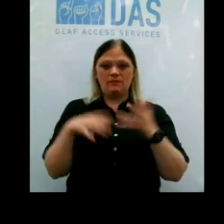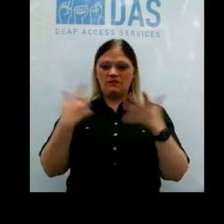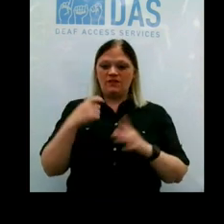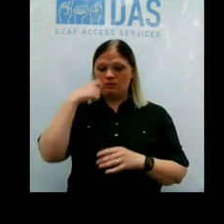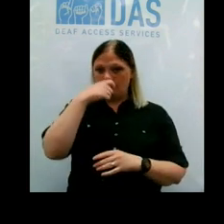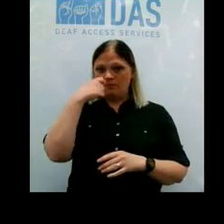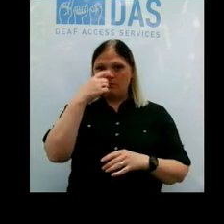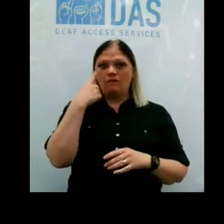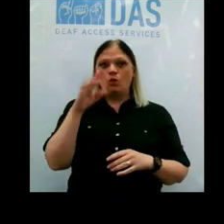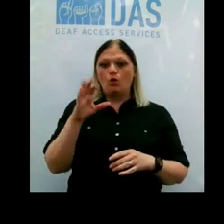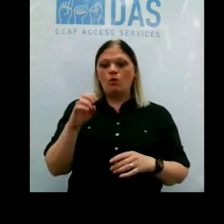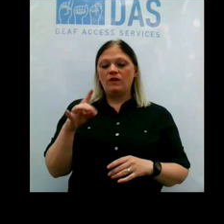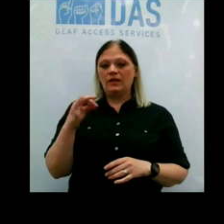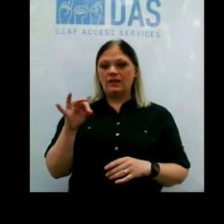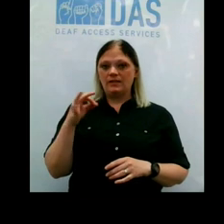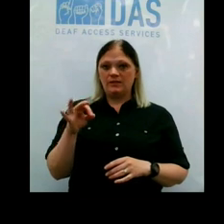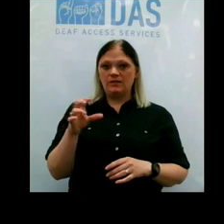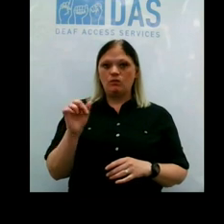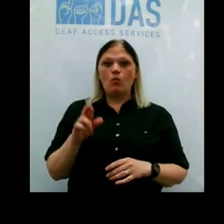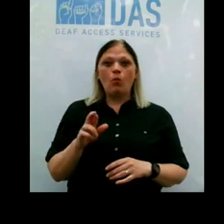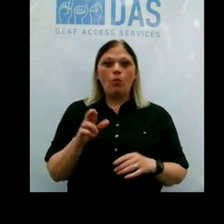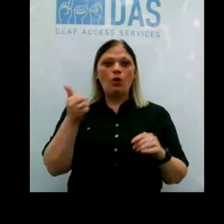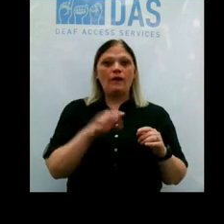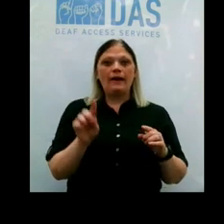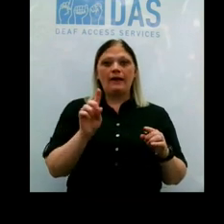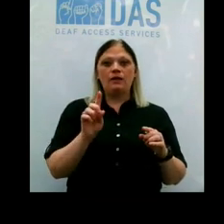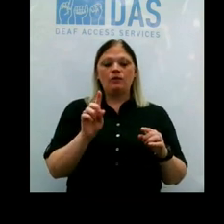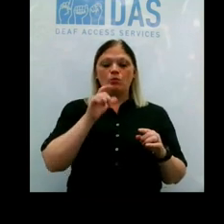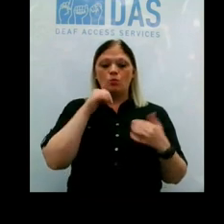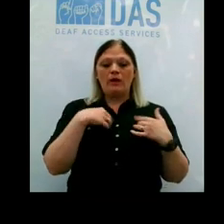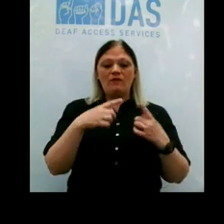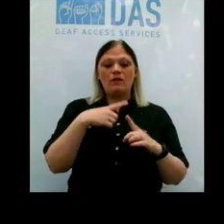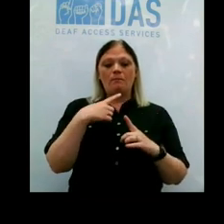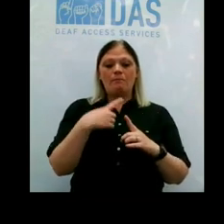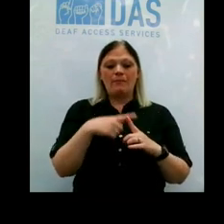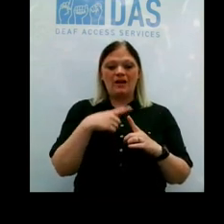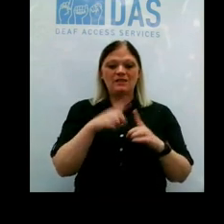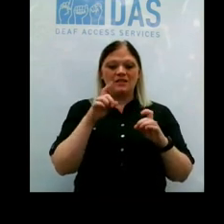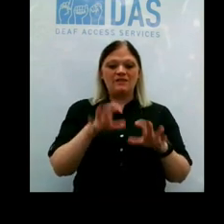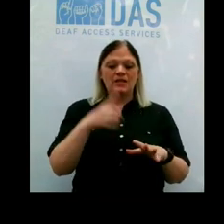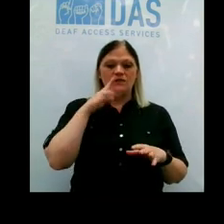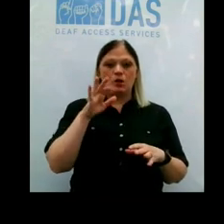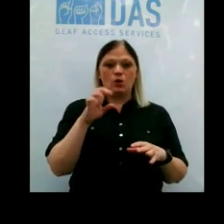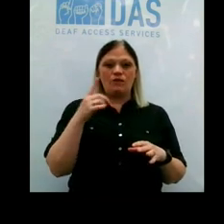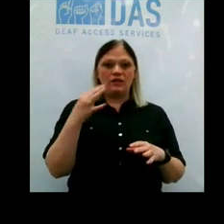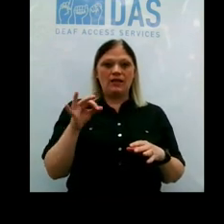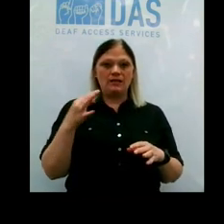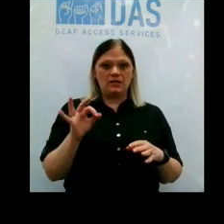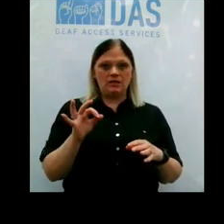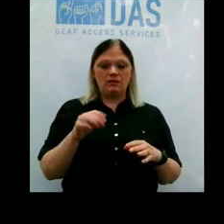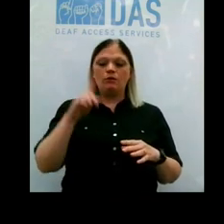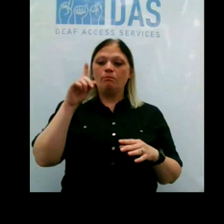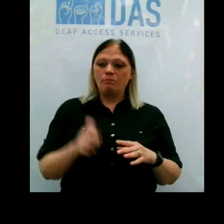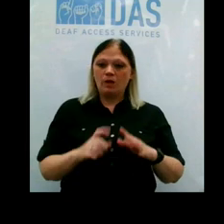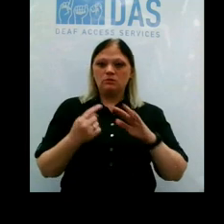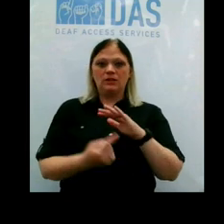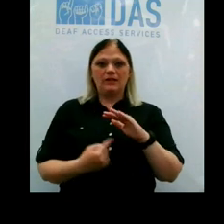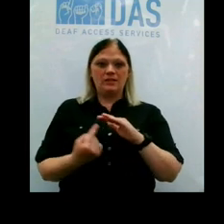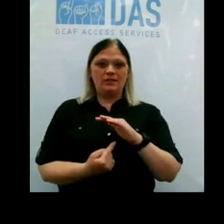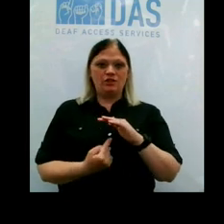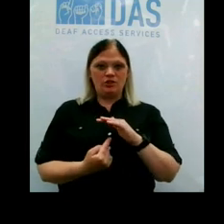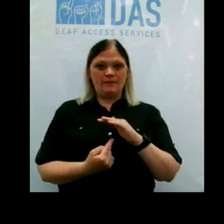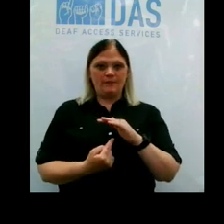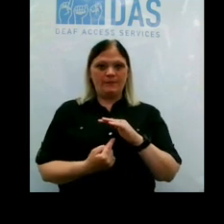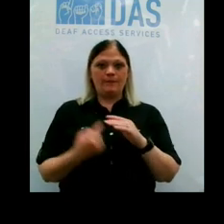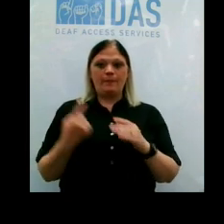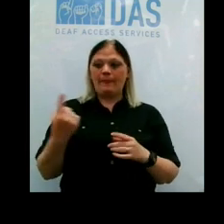collected for COVID-19 or anybody who has a positive test for COVID-19, you need to be in isolation. And someone